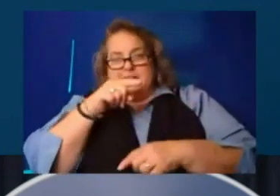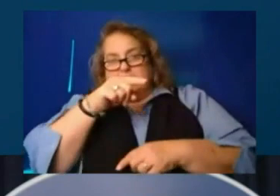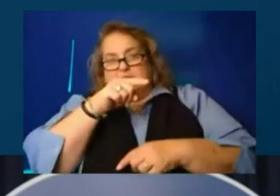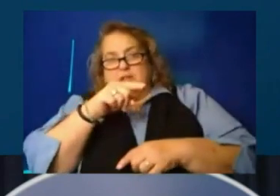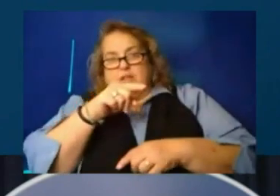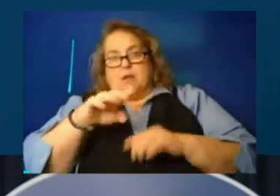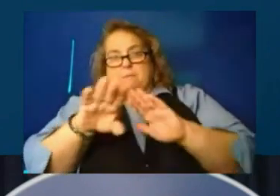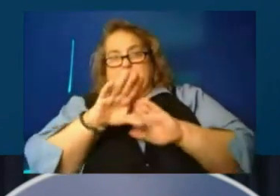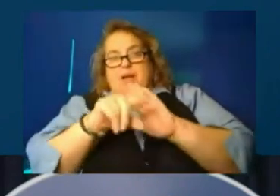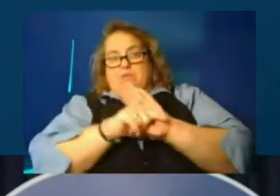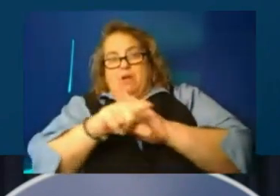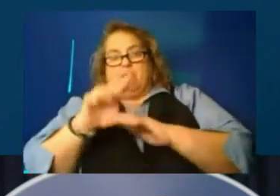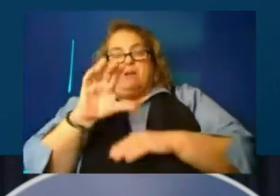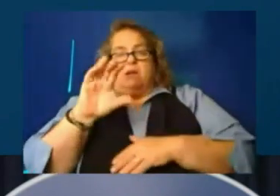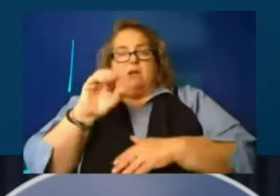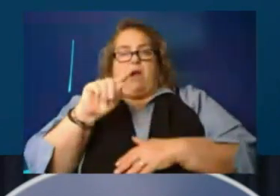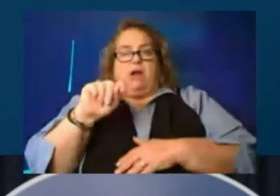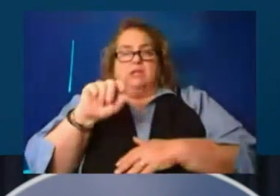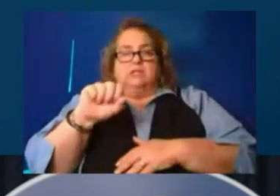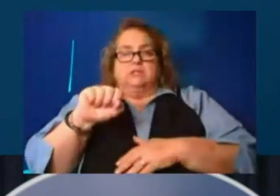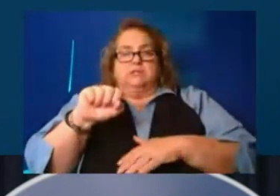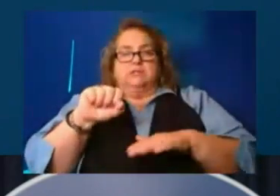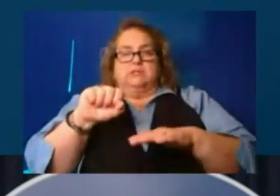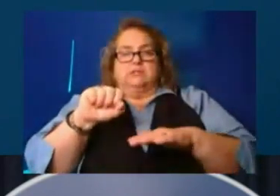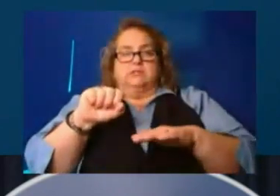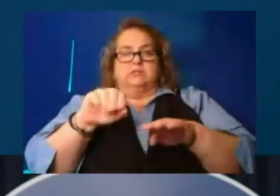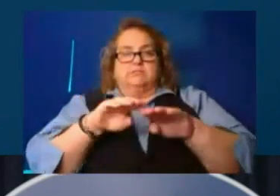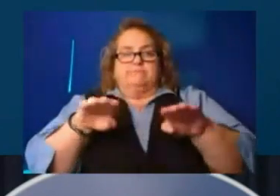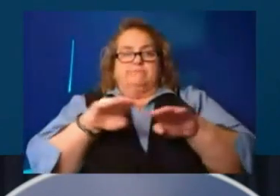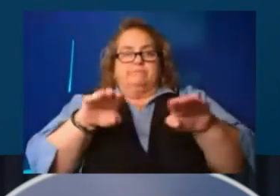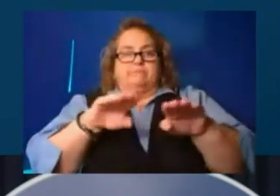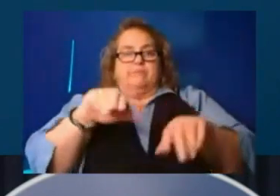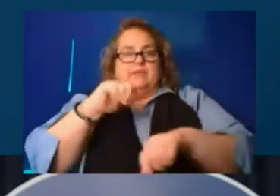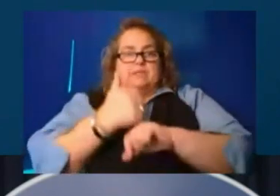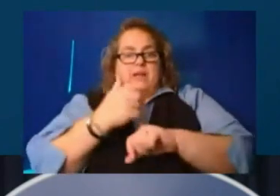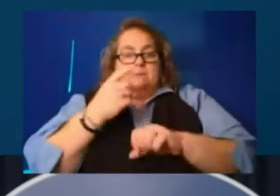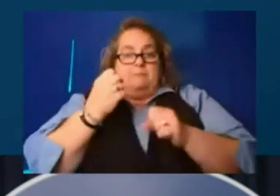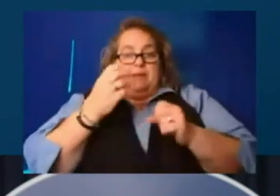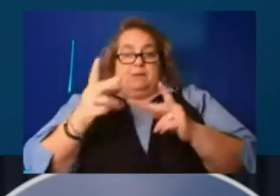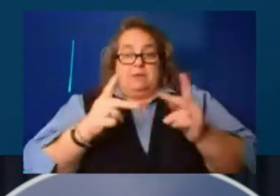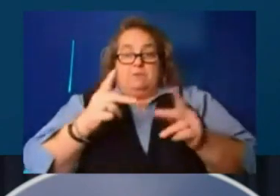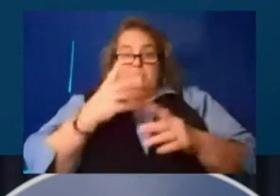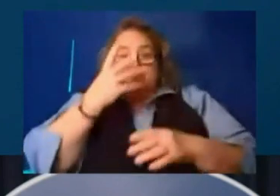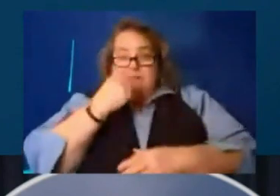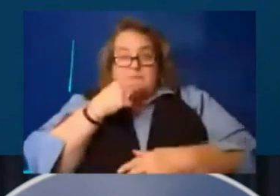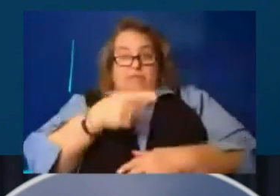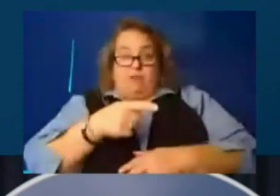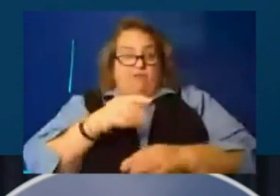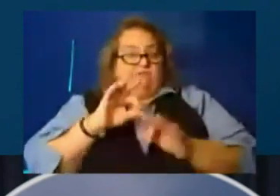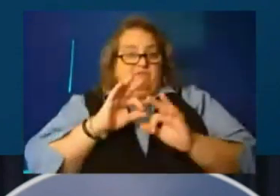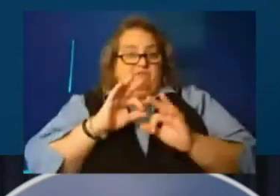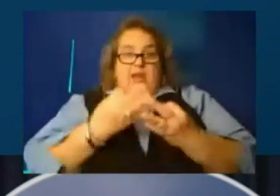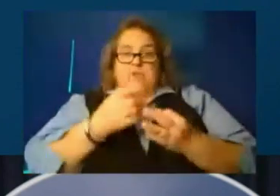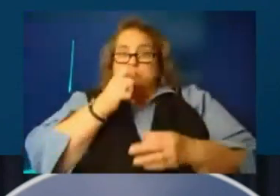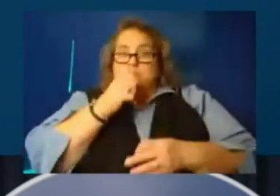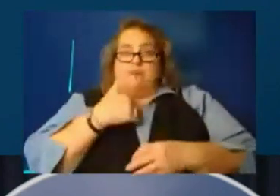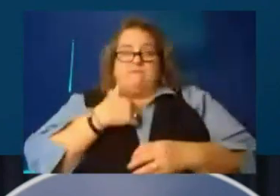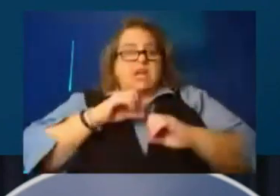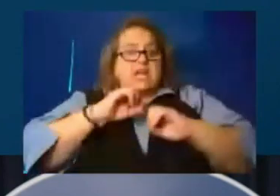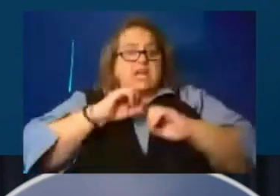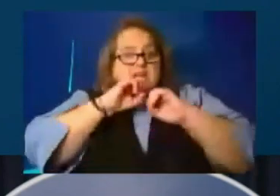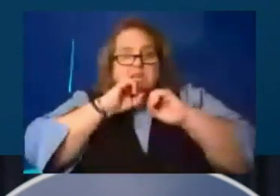And most of the folks that are in there were families sleeping there that had absolutely nothing, uh, left.